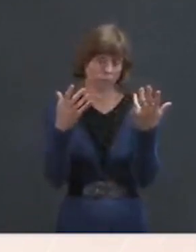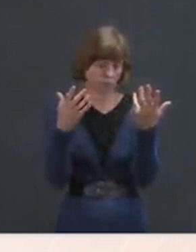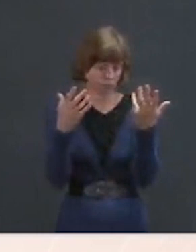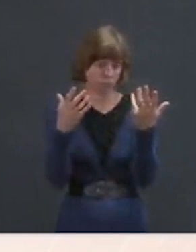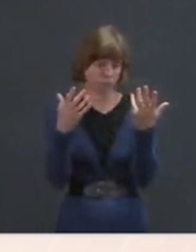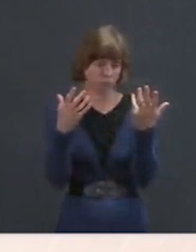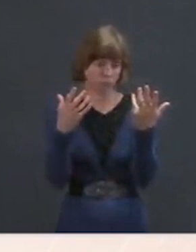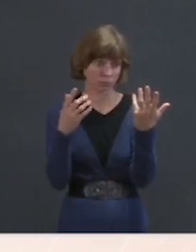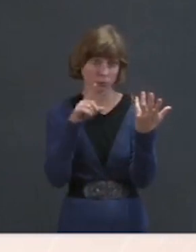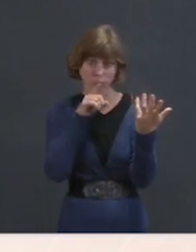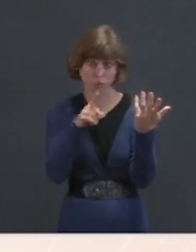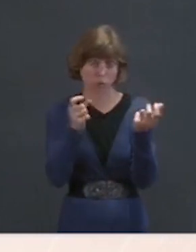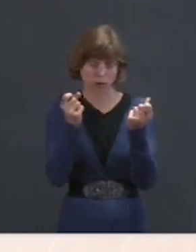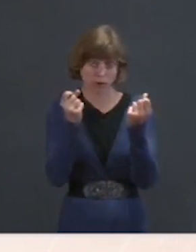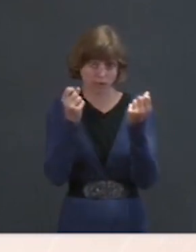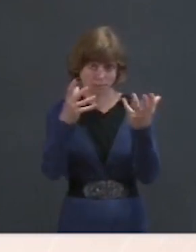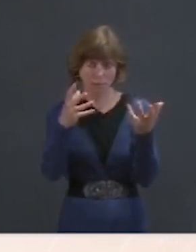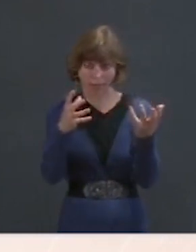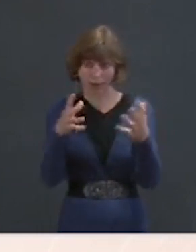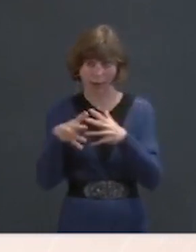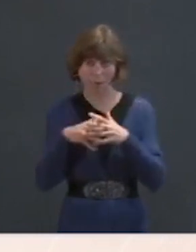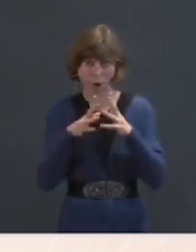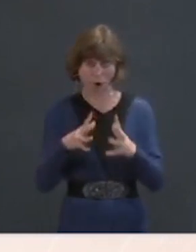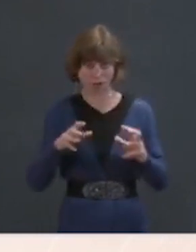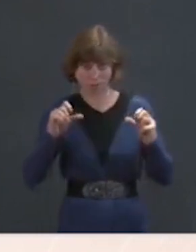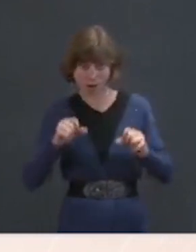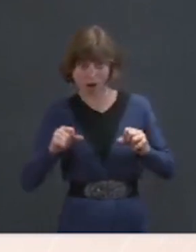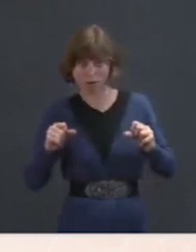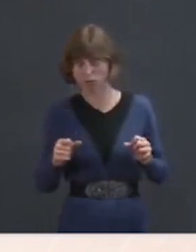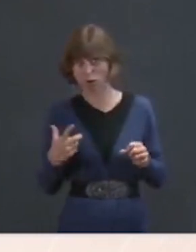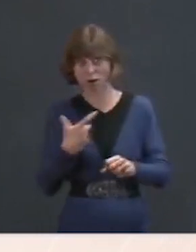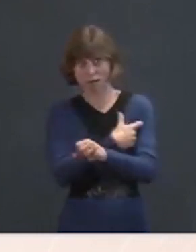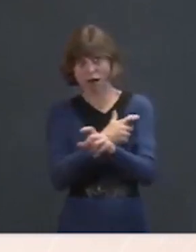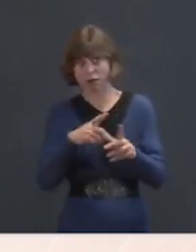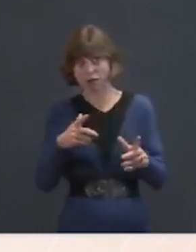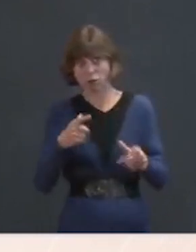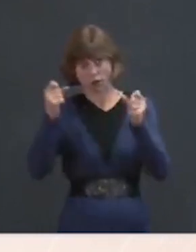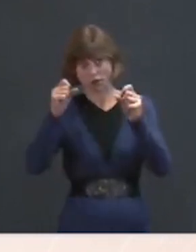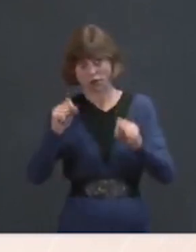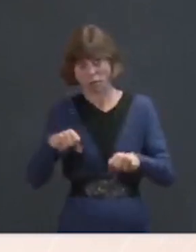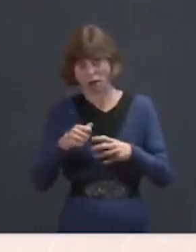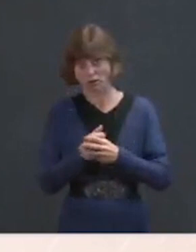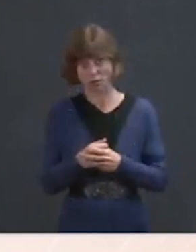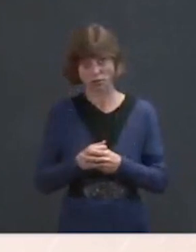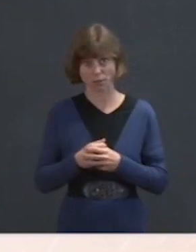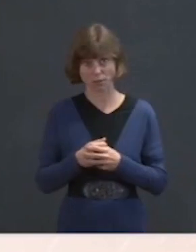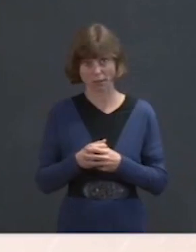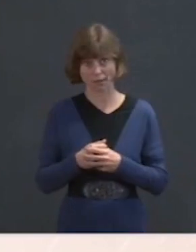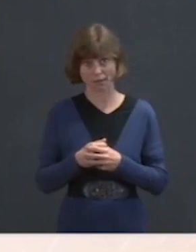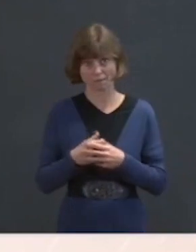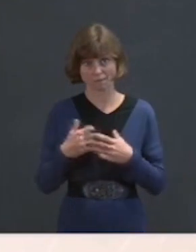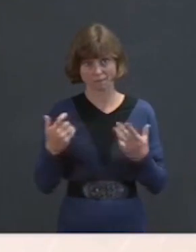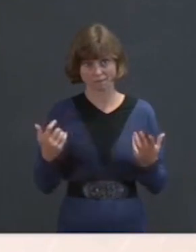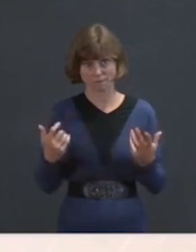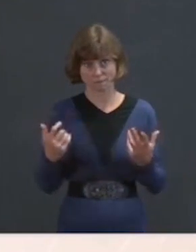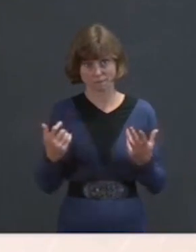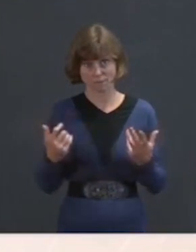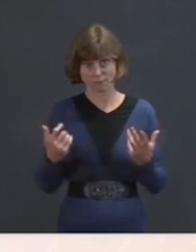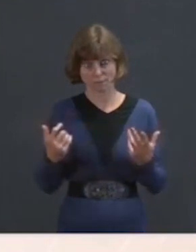Americans as possible are vaccinated as quickly as possible. And we will have enough vaccines to vaccinate,